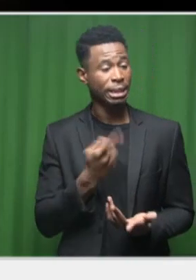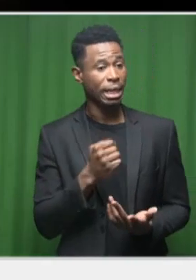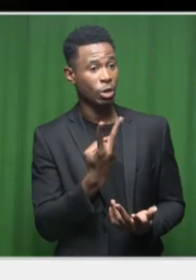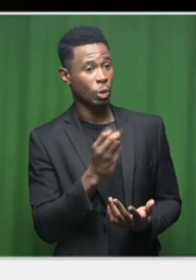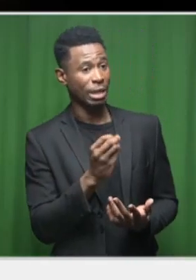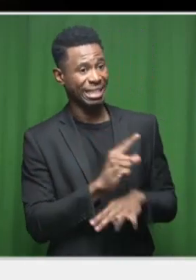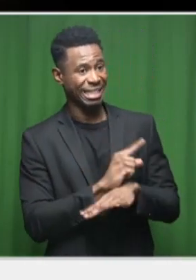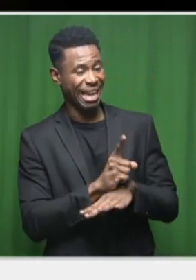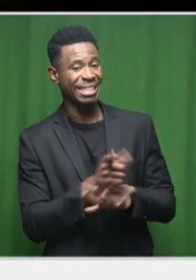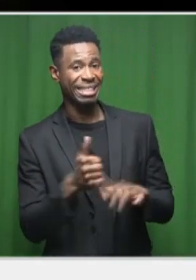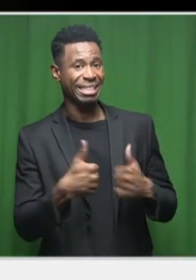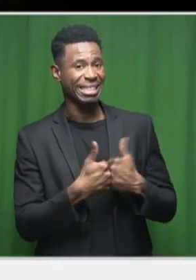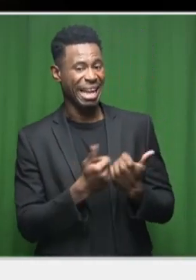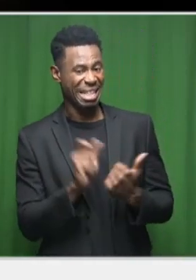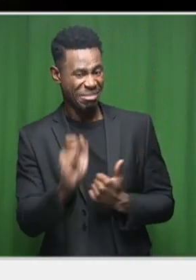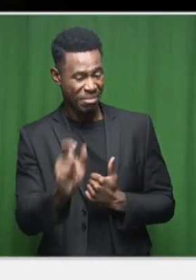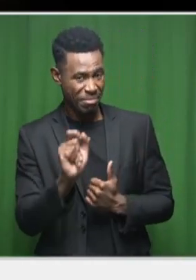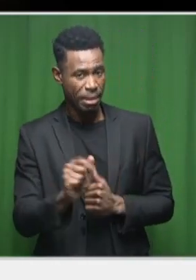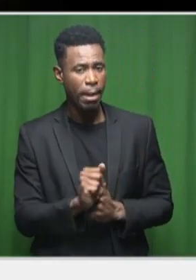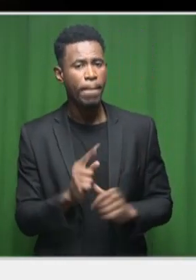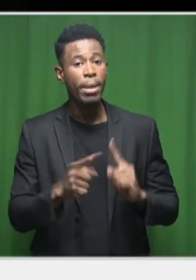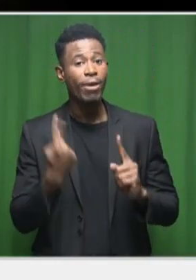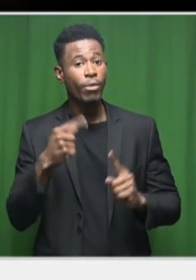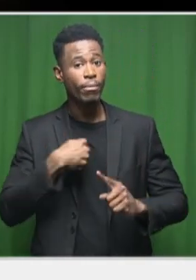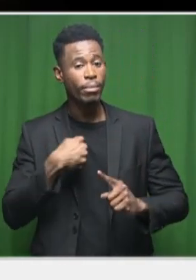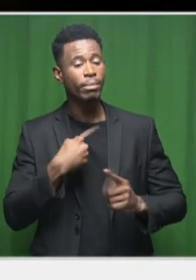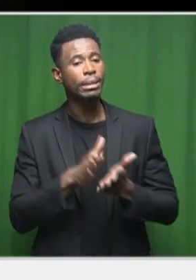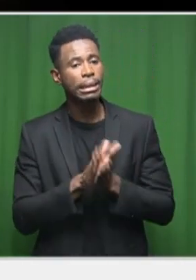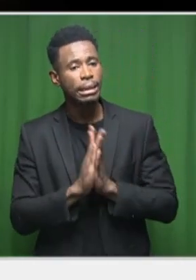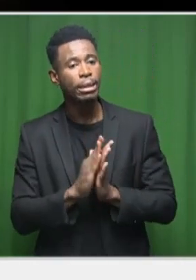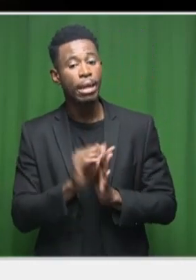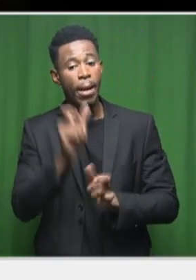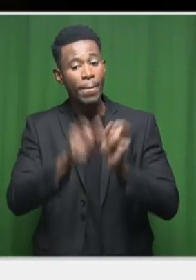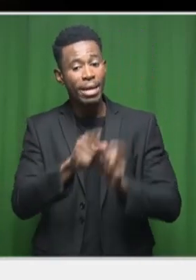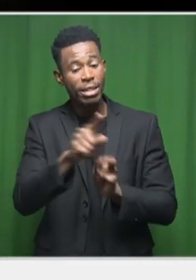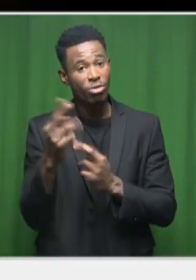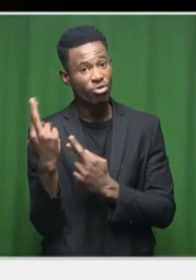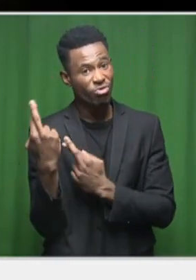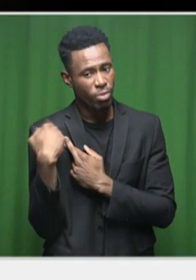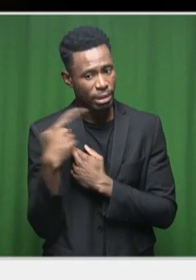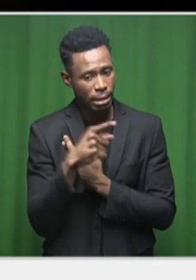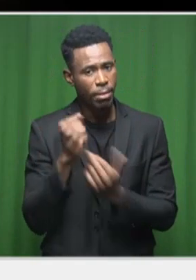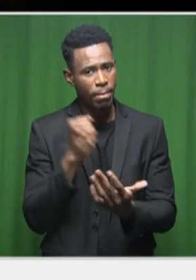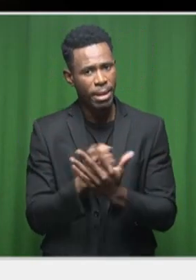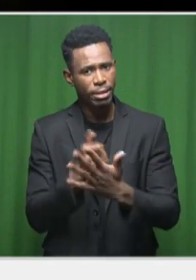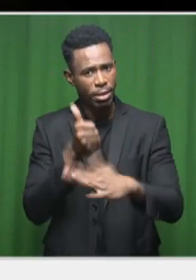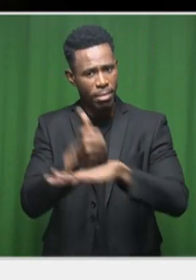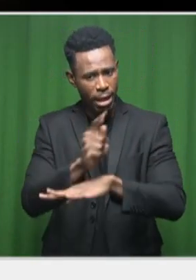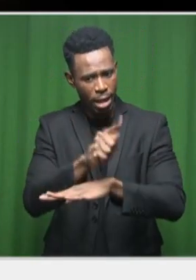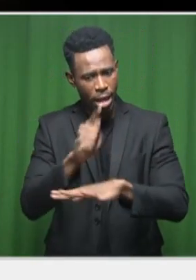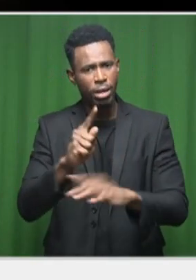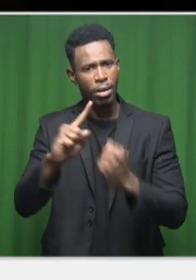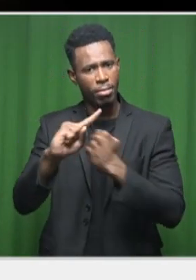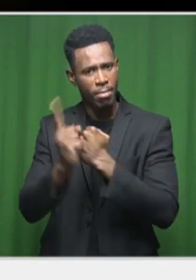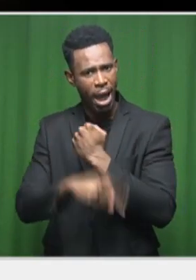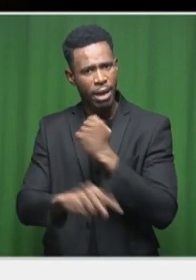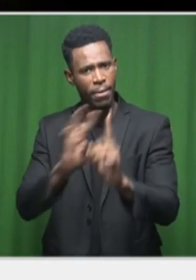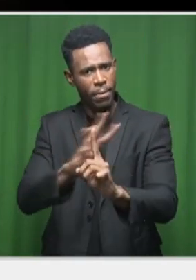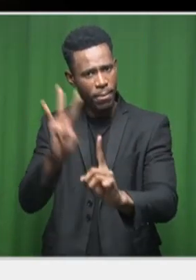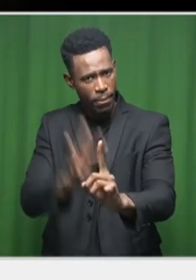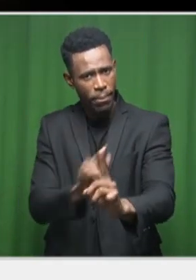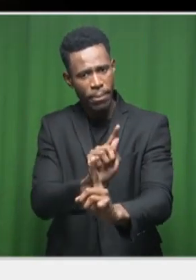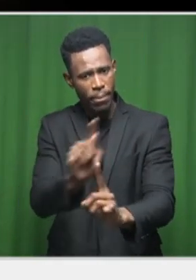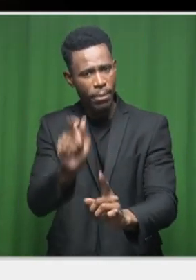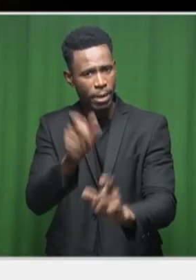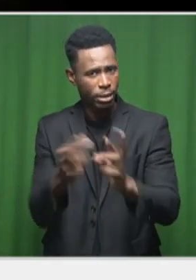for me, I just ask for accountability and transparency at this point in time so that we can build trust with